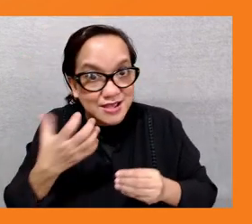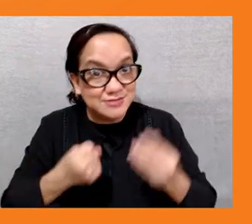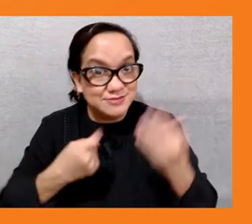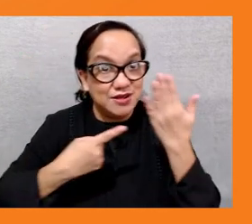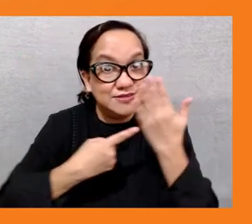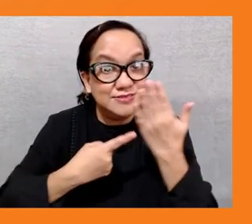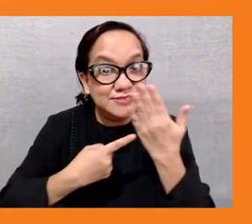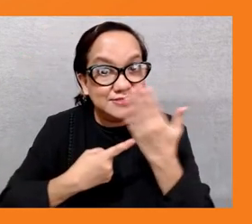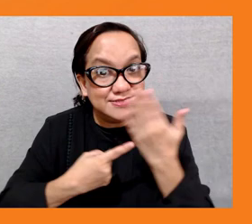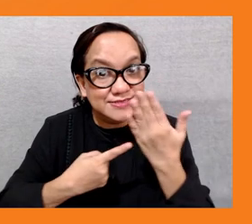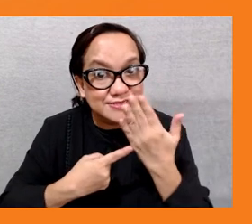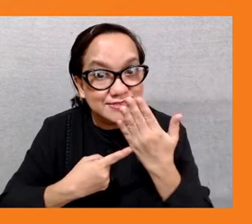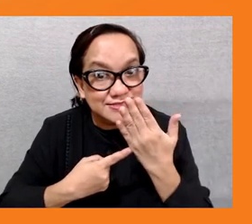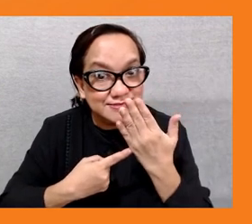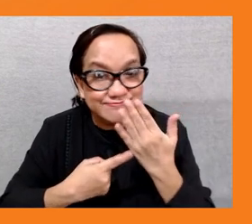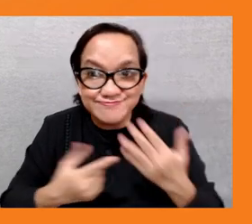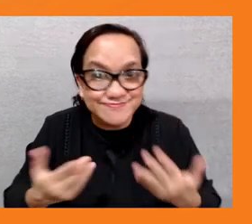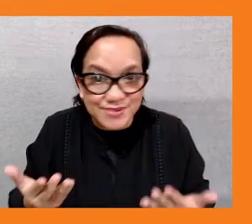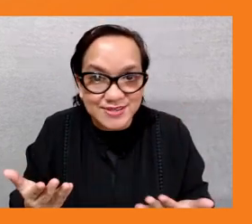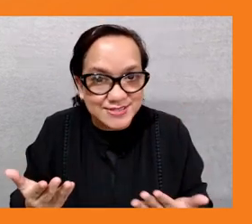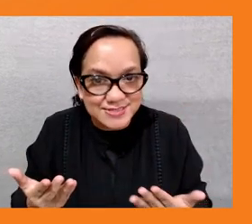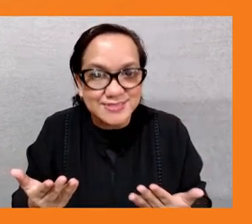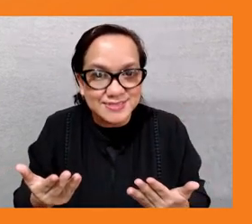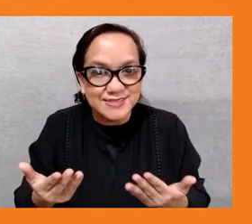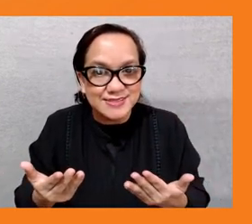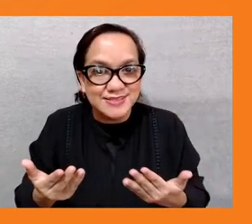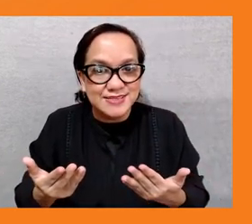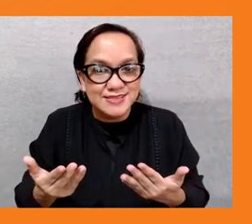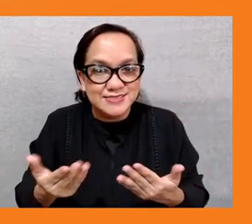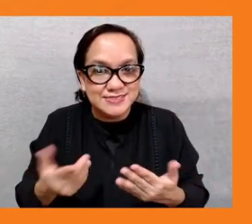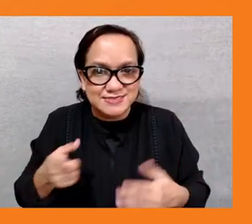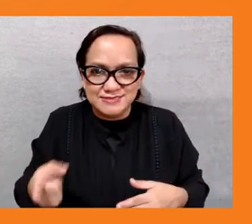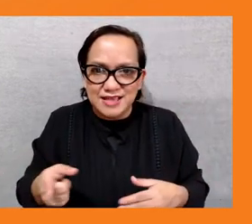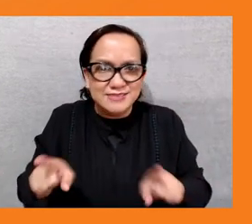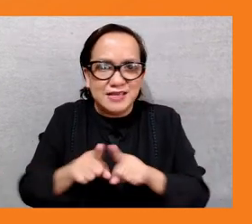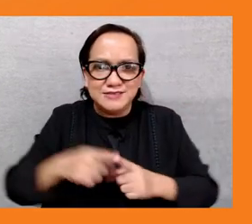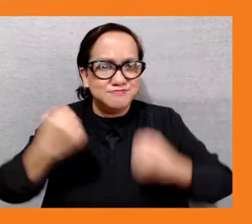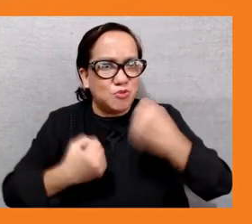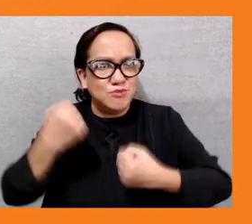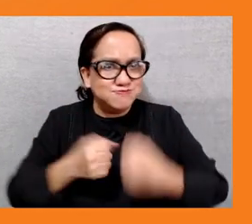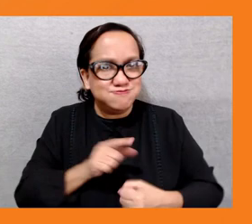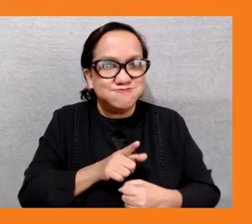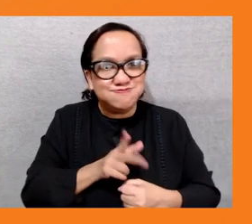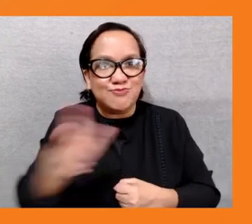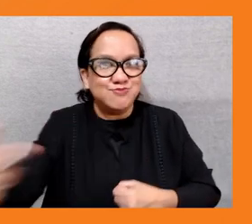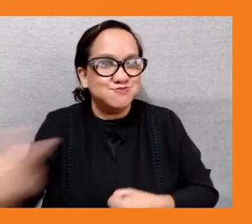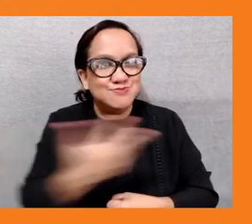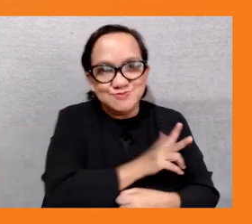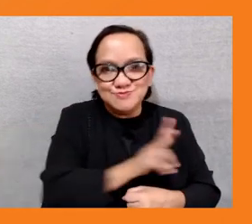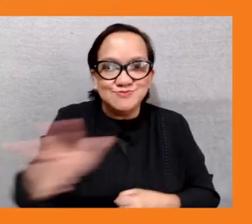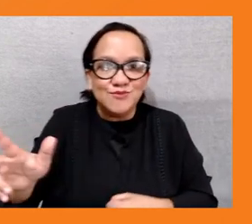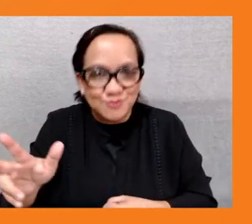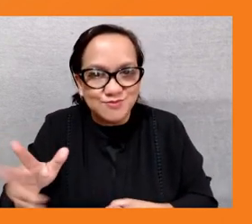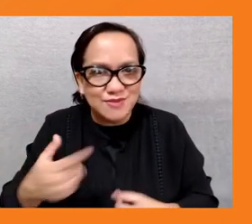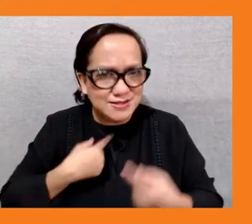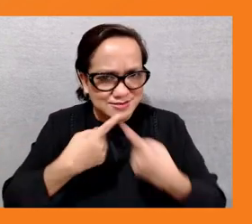so measuring the size of the green economy or the number of green jobs is a difficult task and not at least because of the data